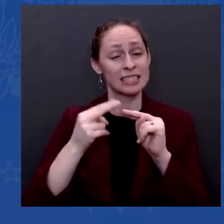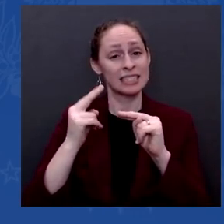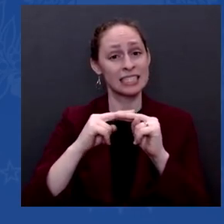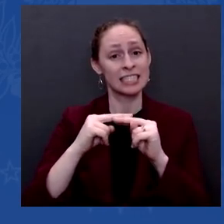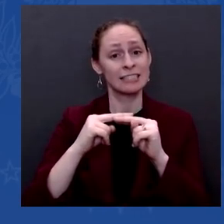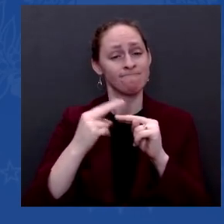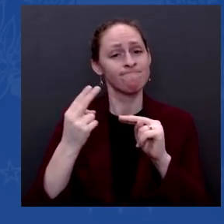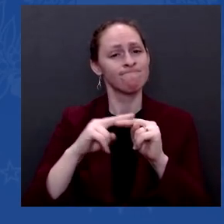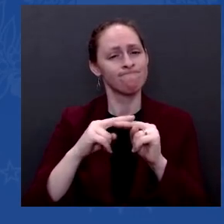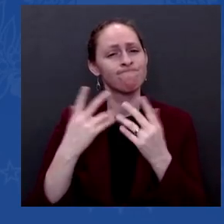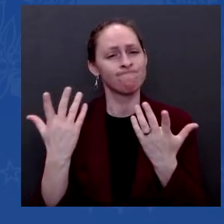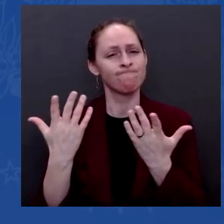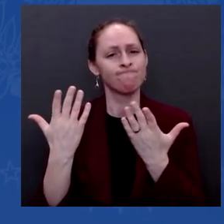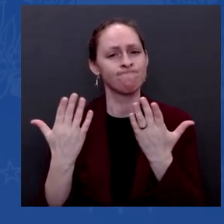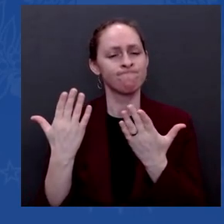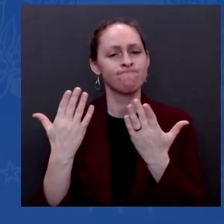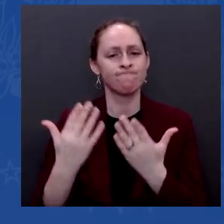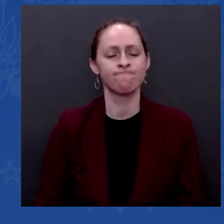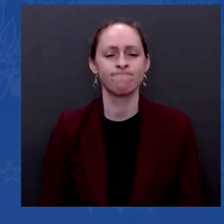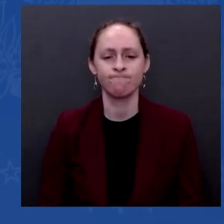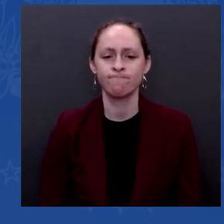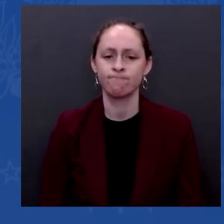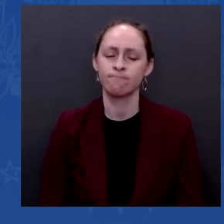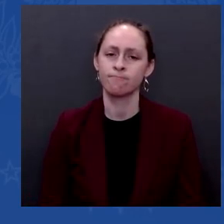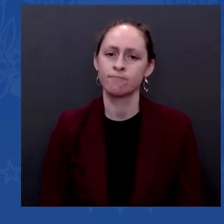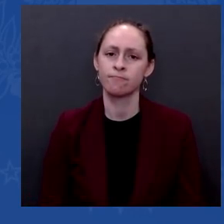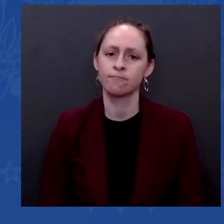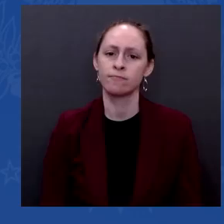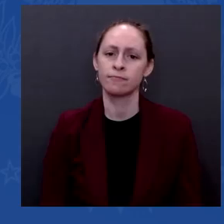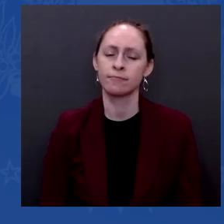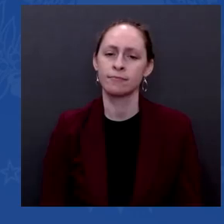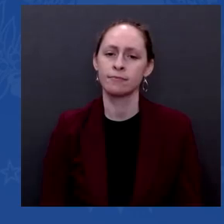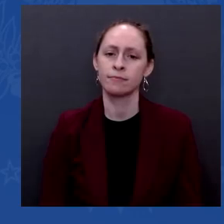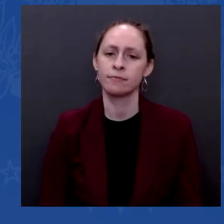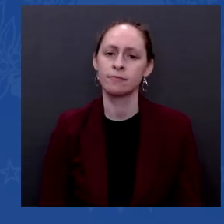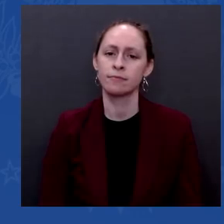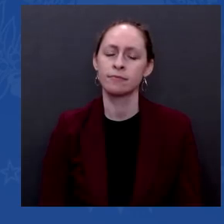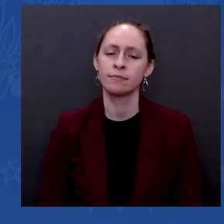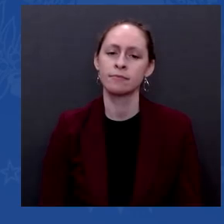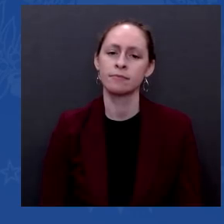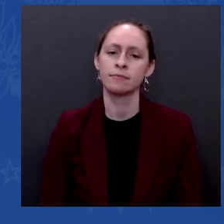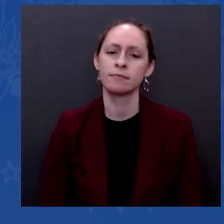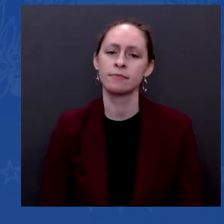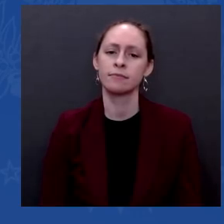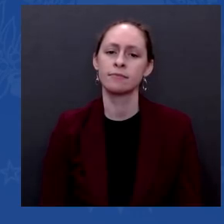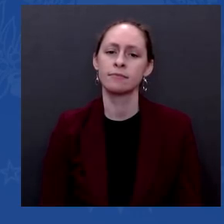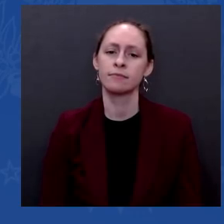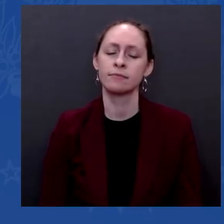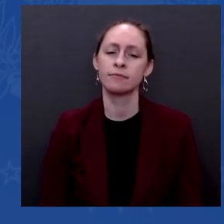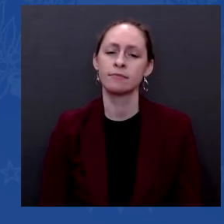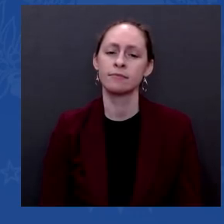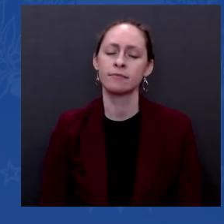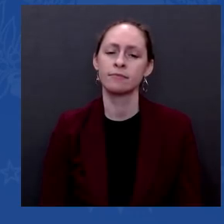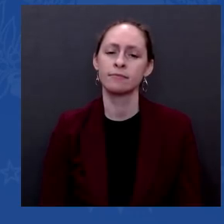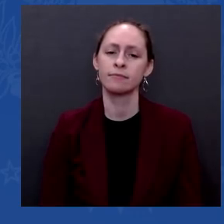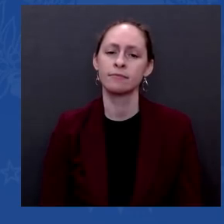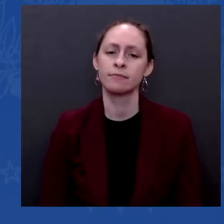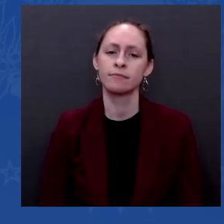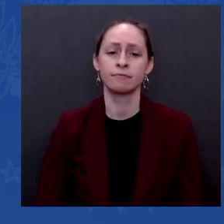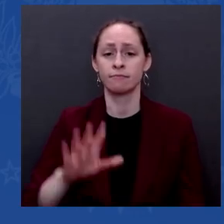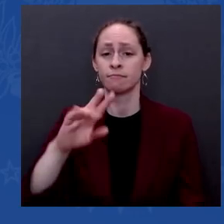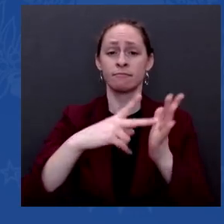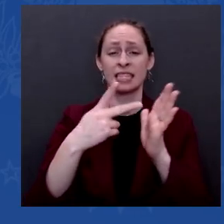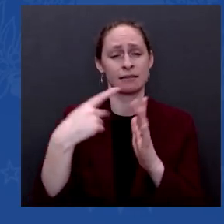to — what impact that's going to have on the producers. And so it's going to be hard. I think that's the place where most